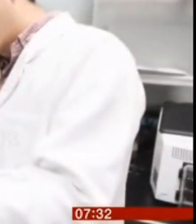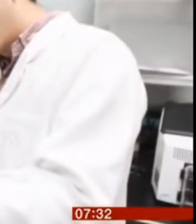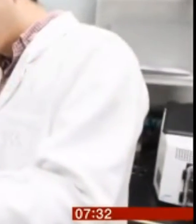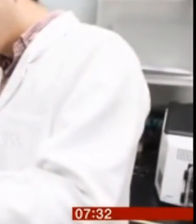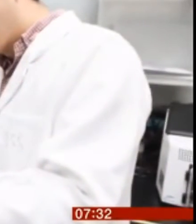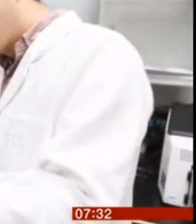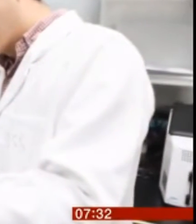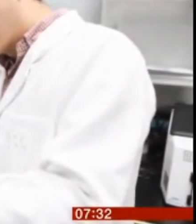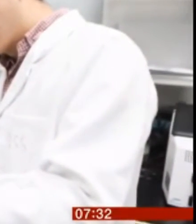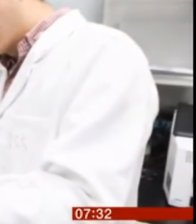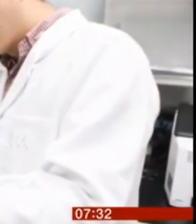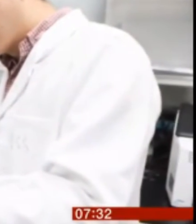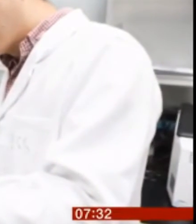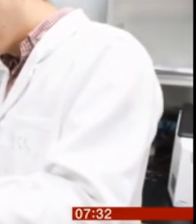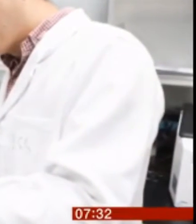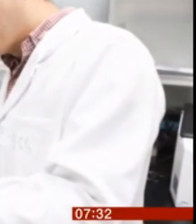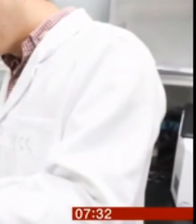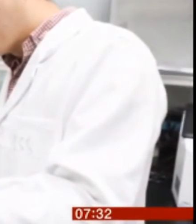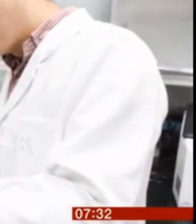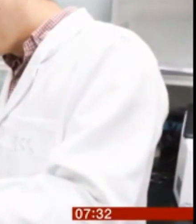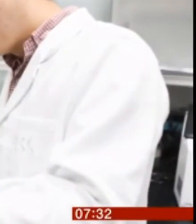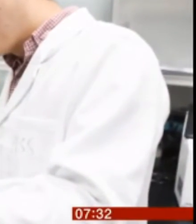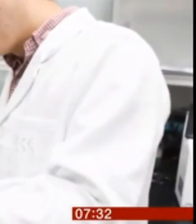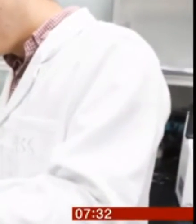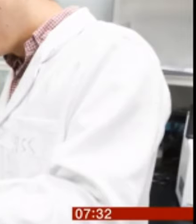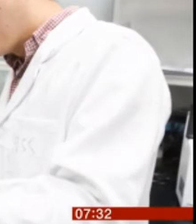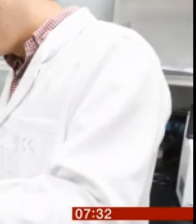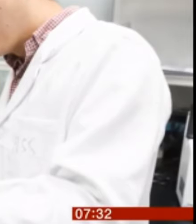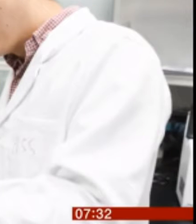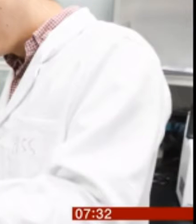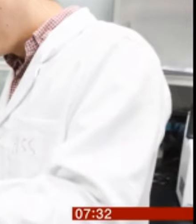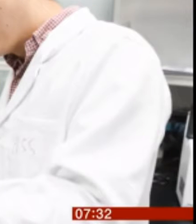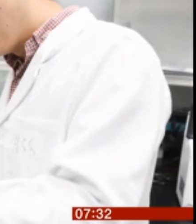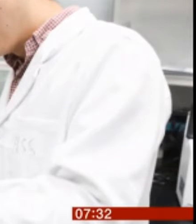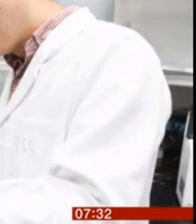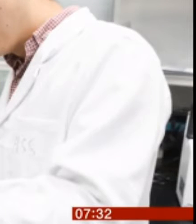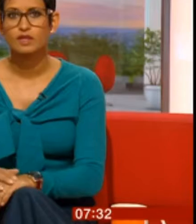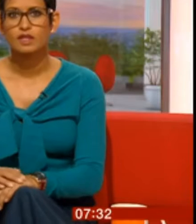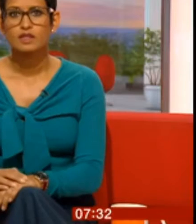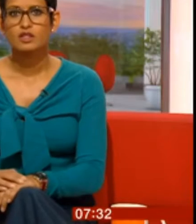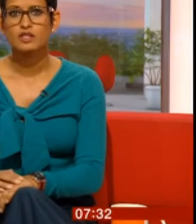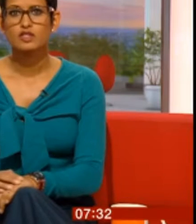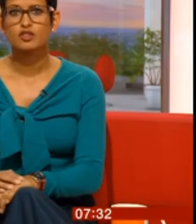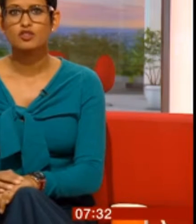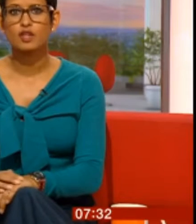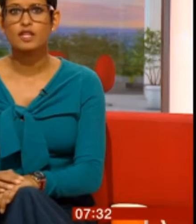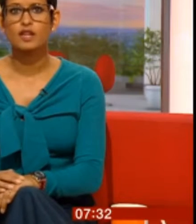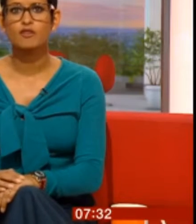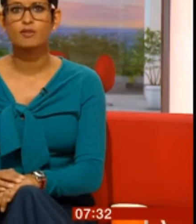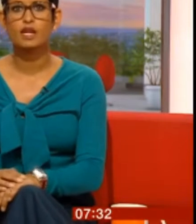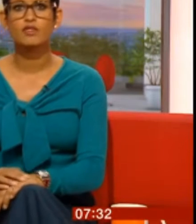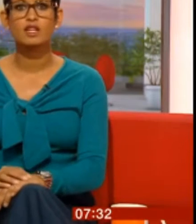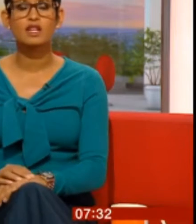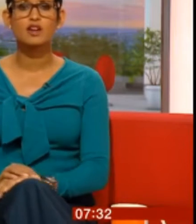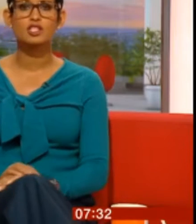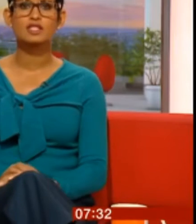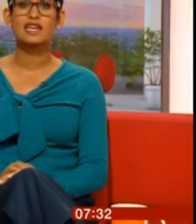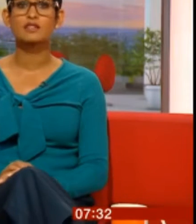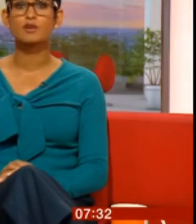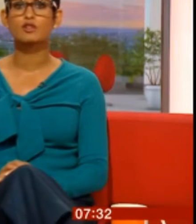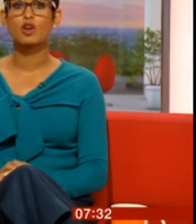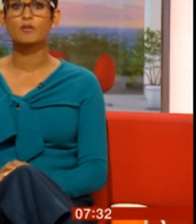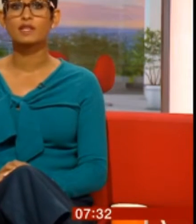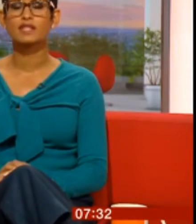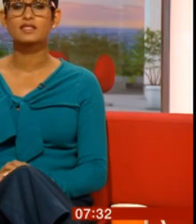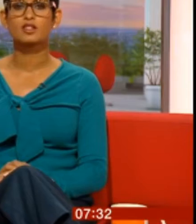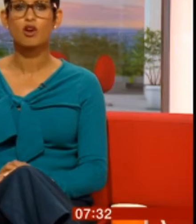virus. The Chinese government has ordered an immediate investigation into those claims. Scientists in Australia have begun the largest